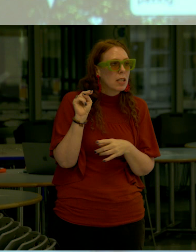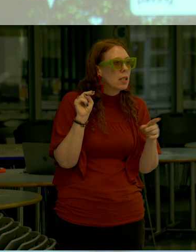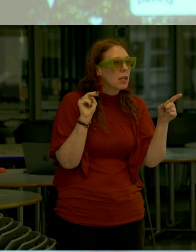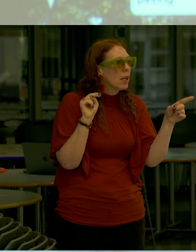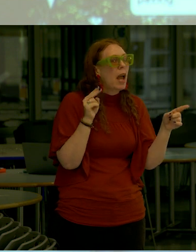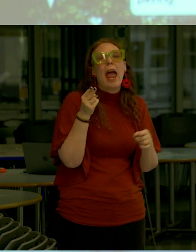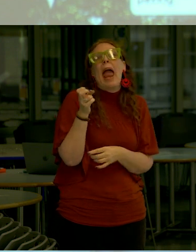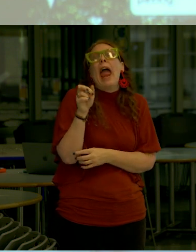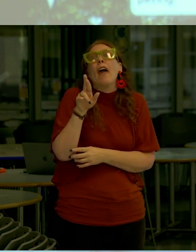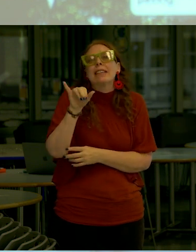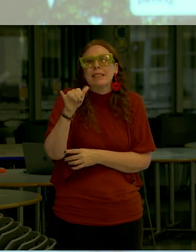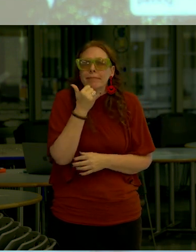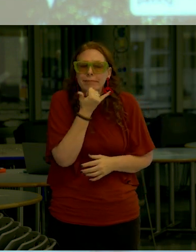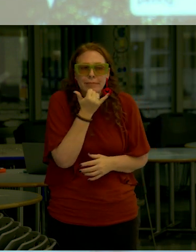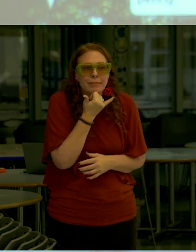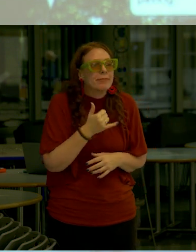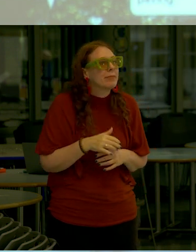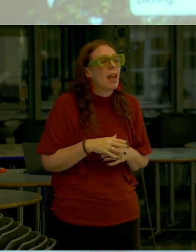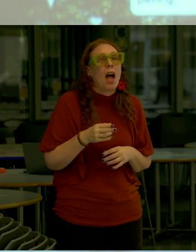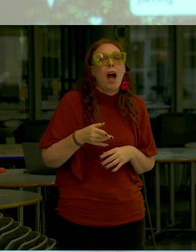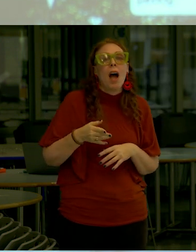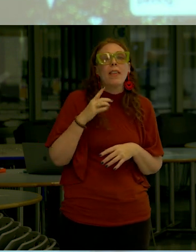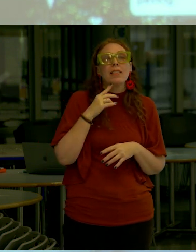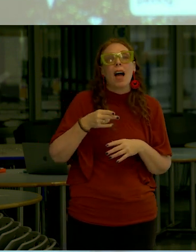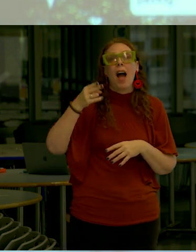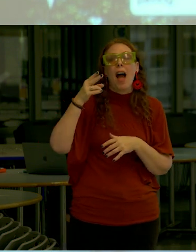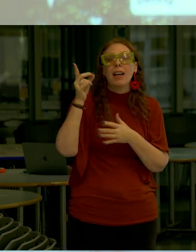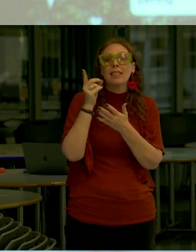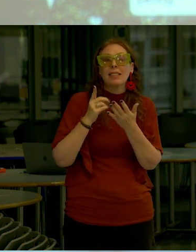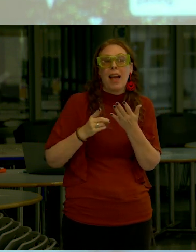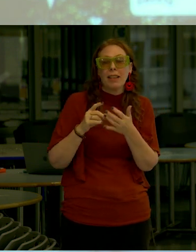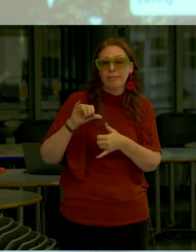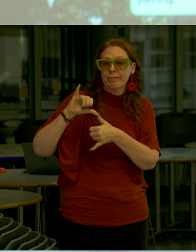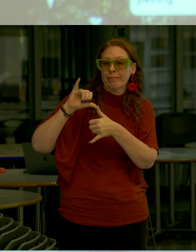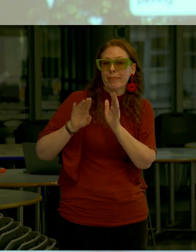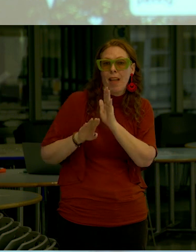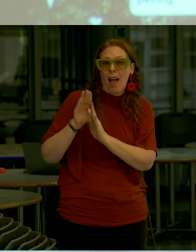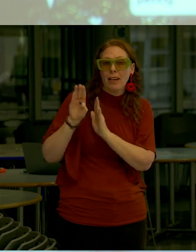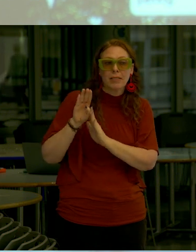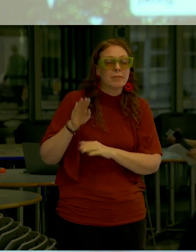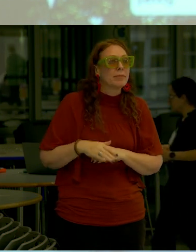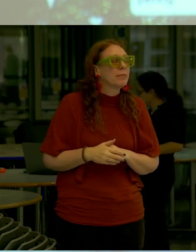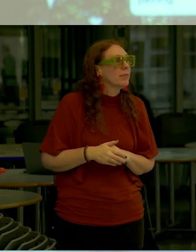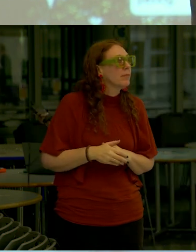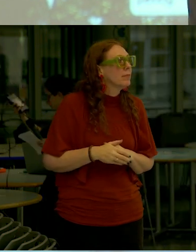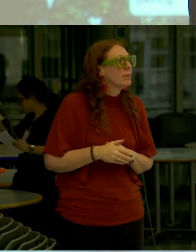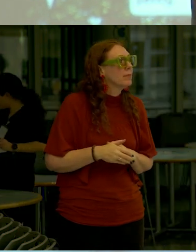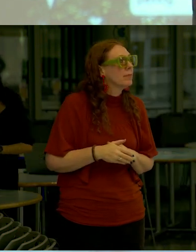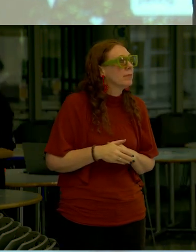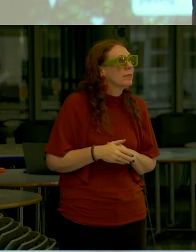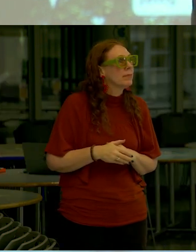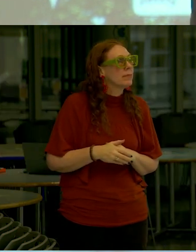Harris sorry that's a very high design height so for that we're looking at a couple different